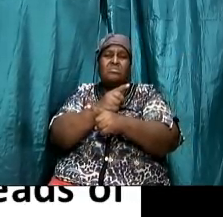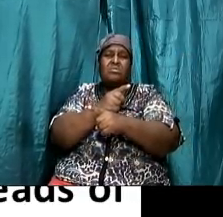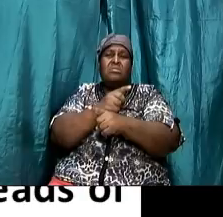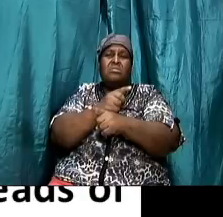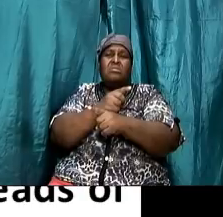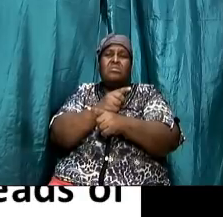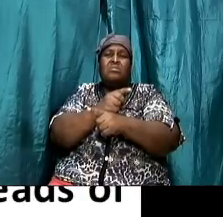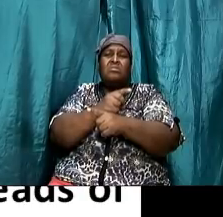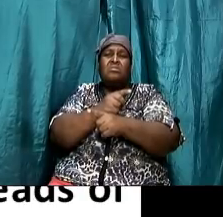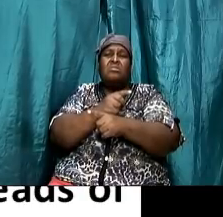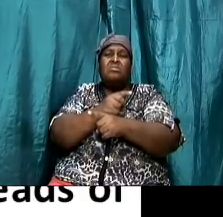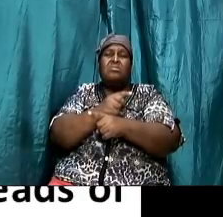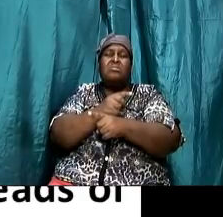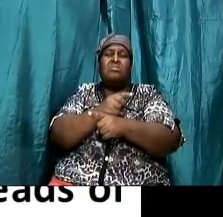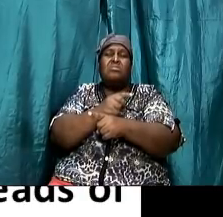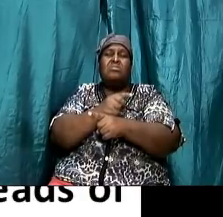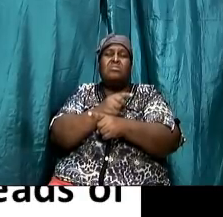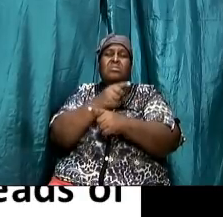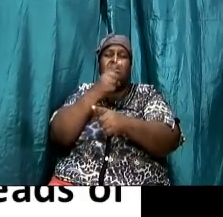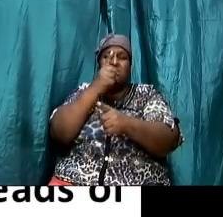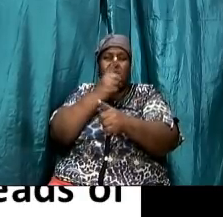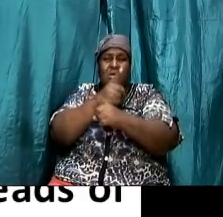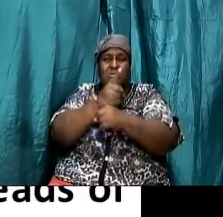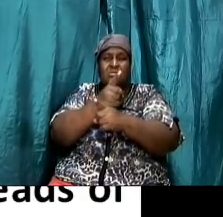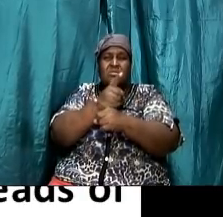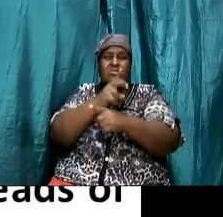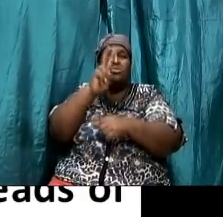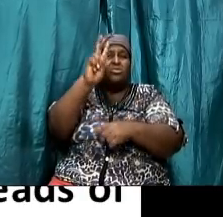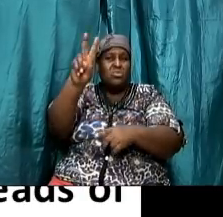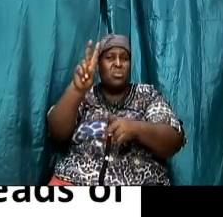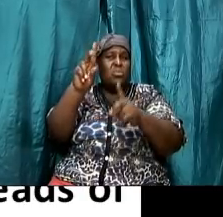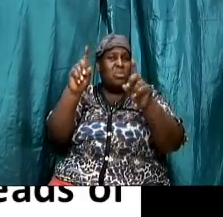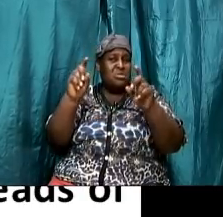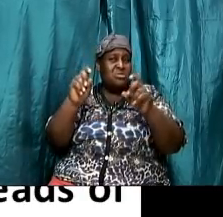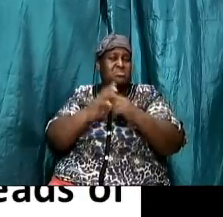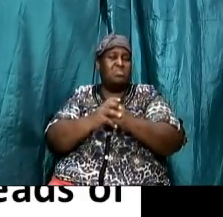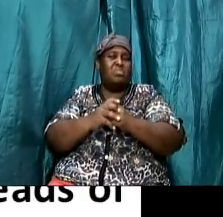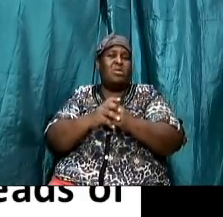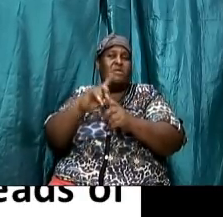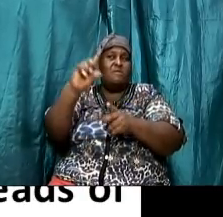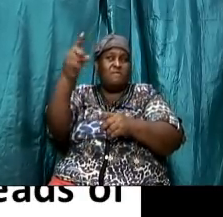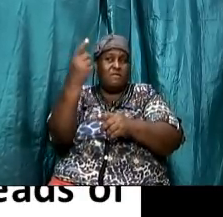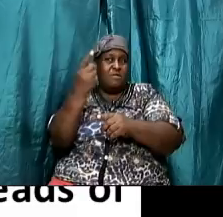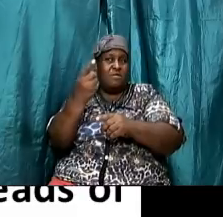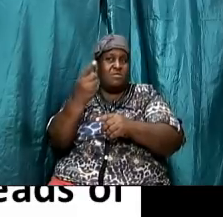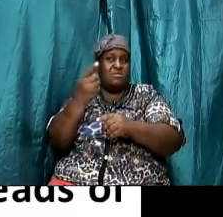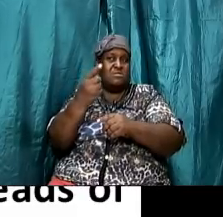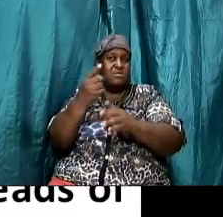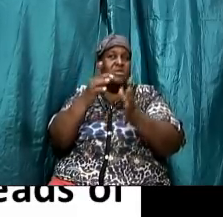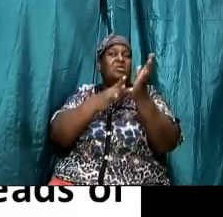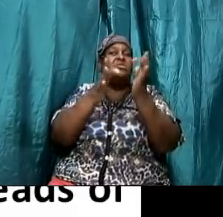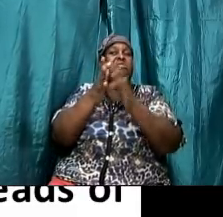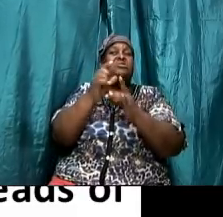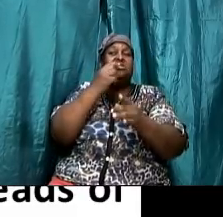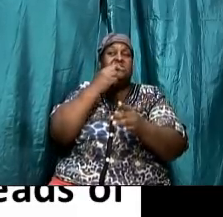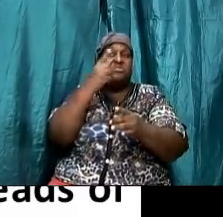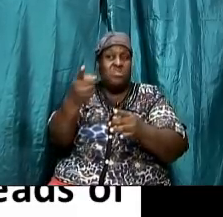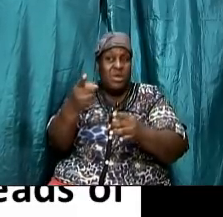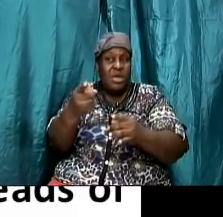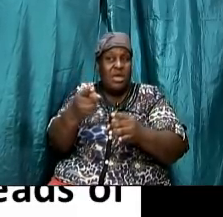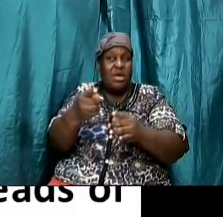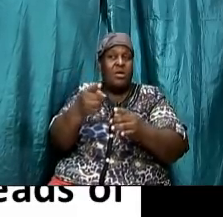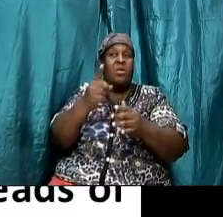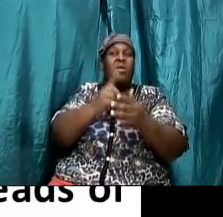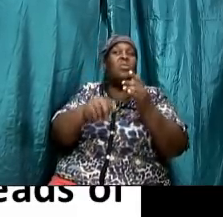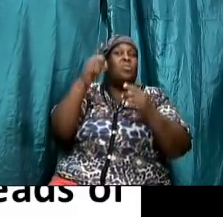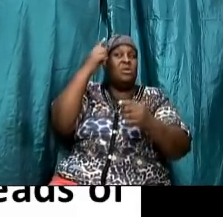two principles firstly he spoke about what david